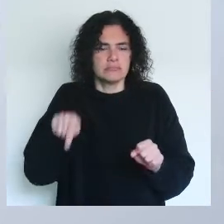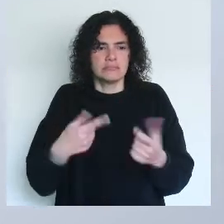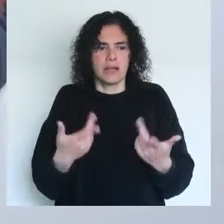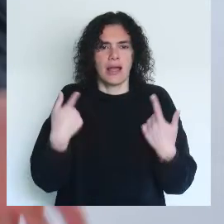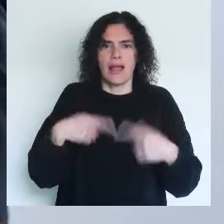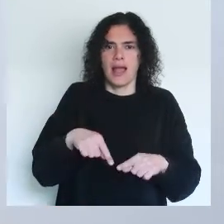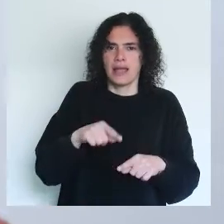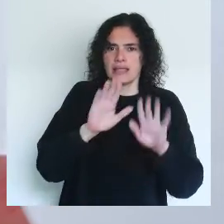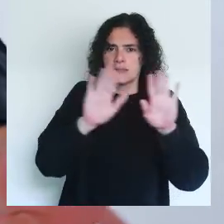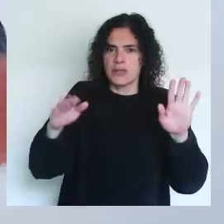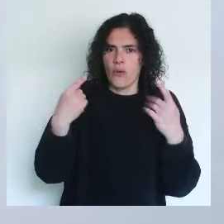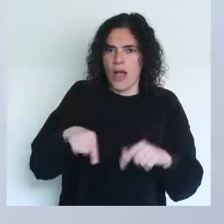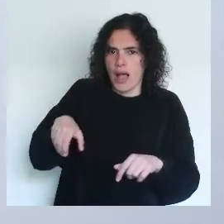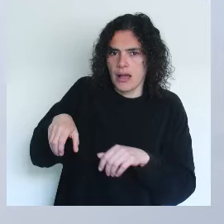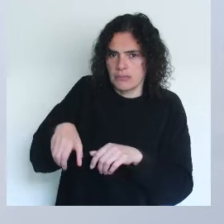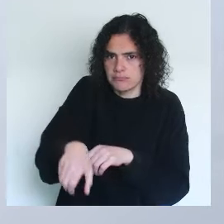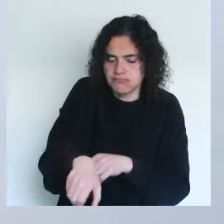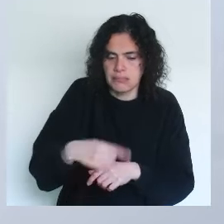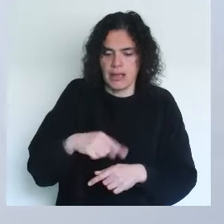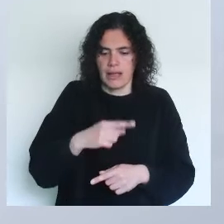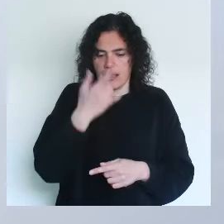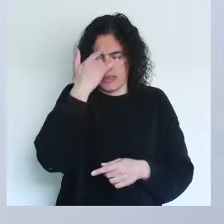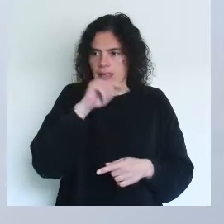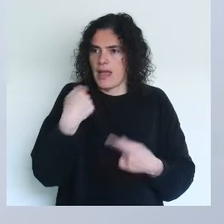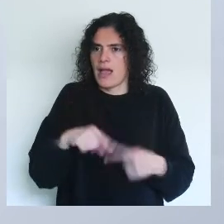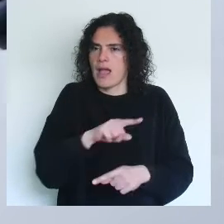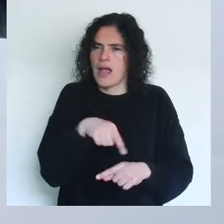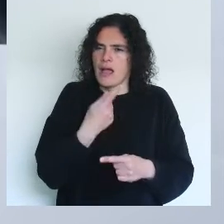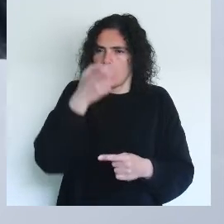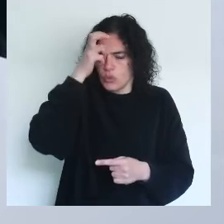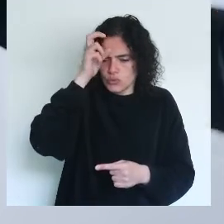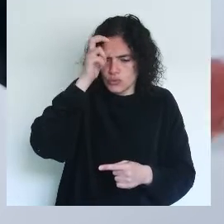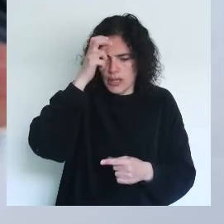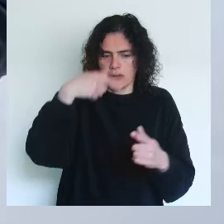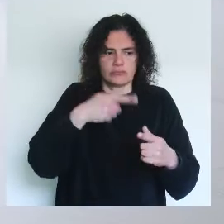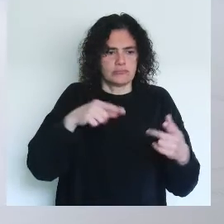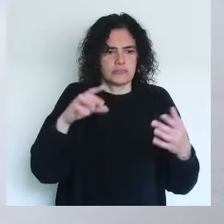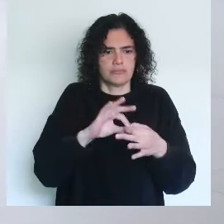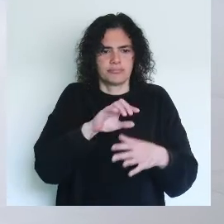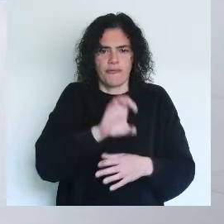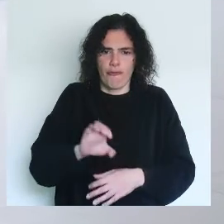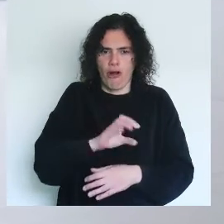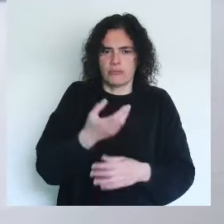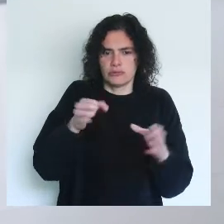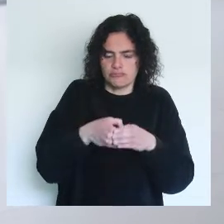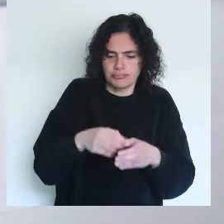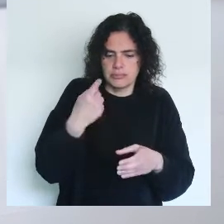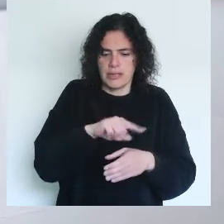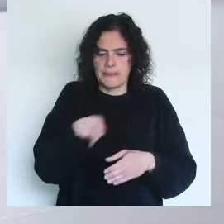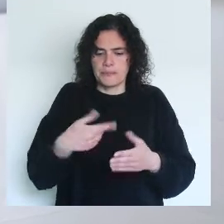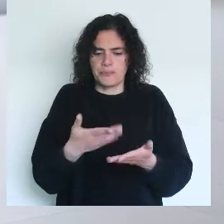exhibition, you have a Mains Courantes, meaning you have an idea, you have a set of concepts, a set of forms